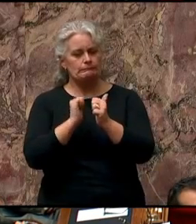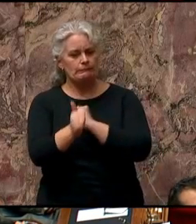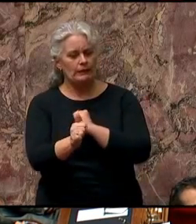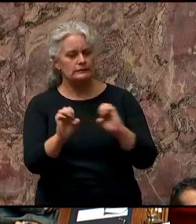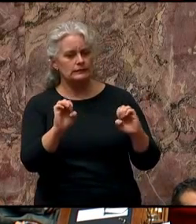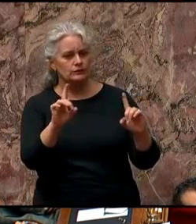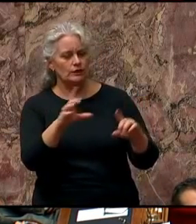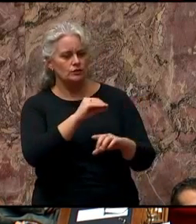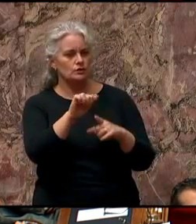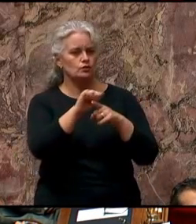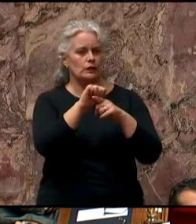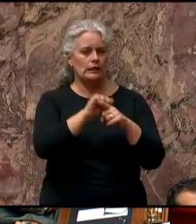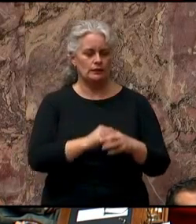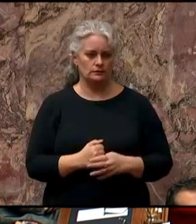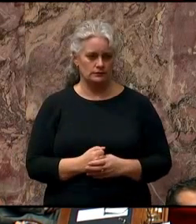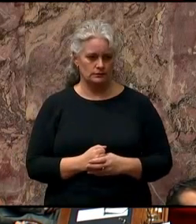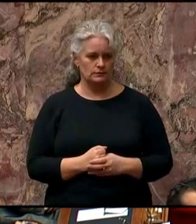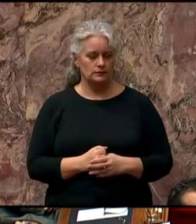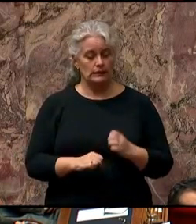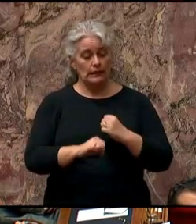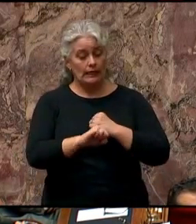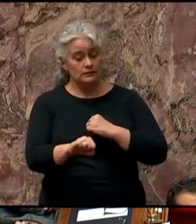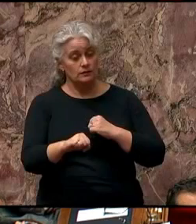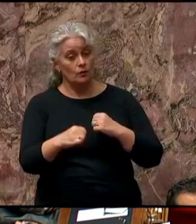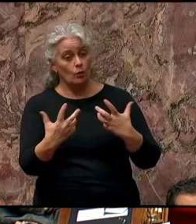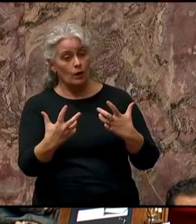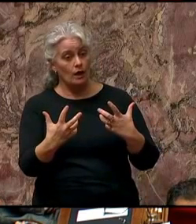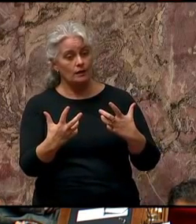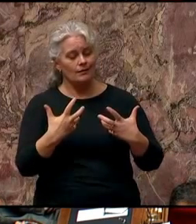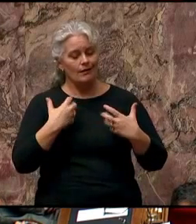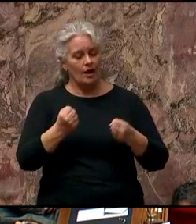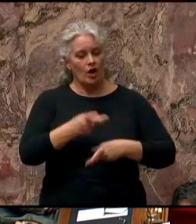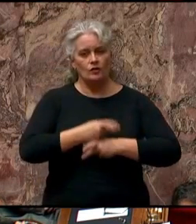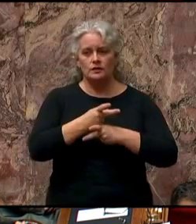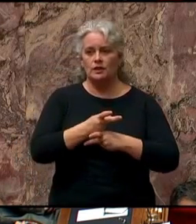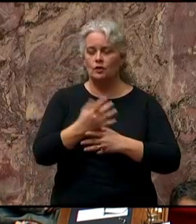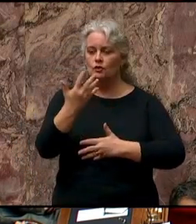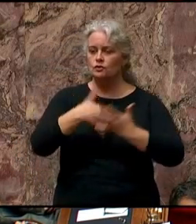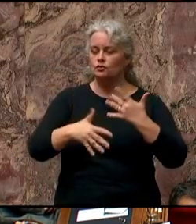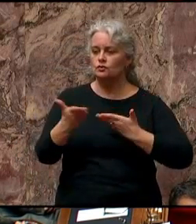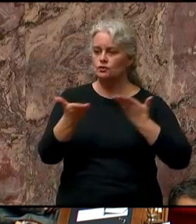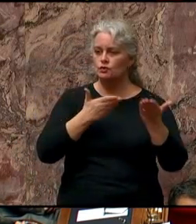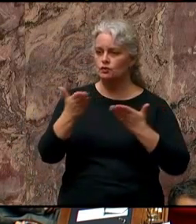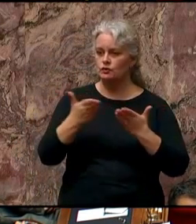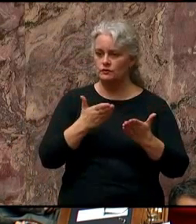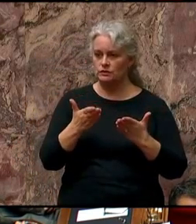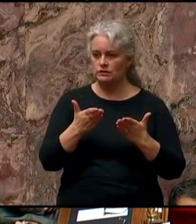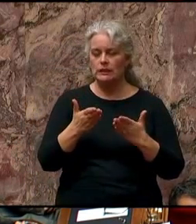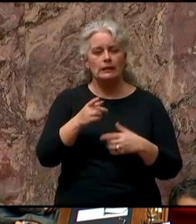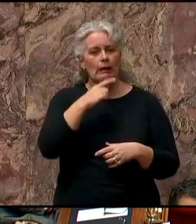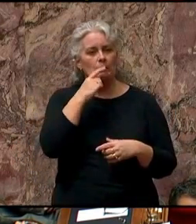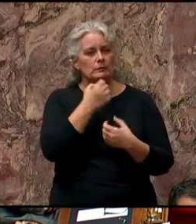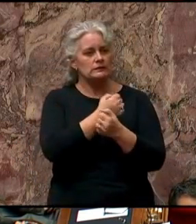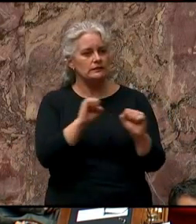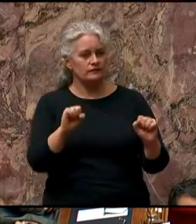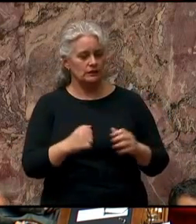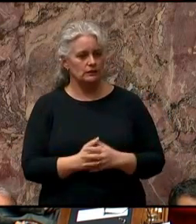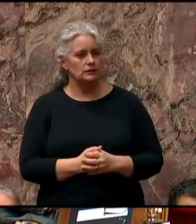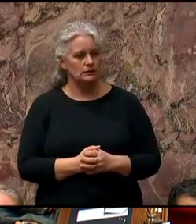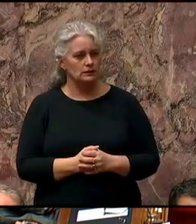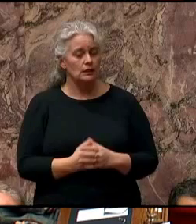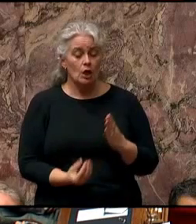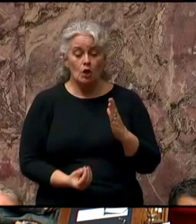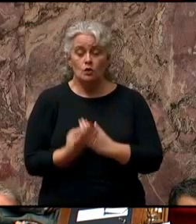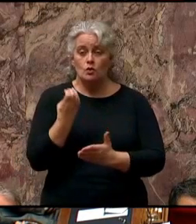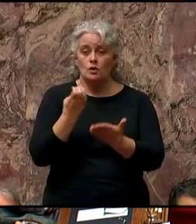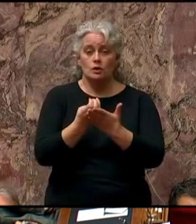education. They extend to health care, social services, infrastructure, and public safety. A growing